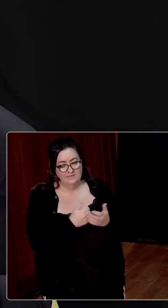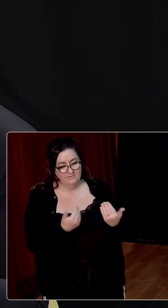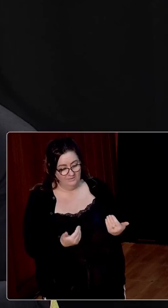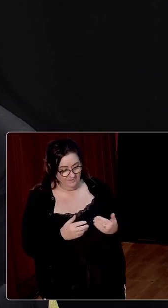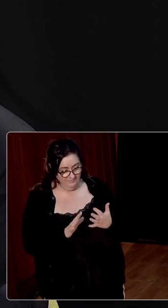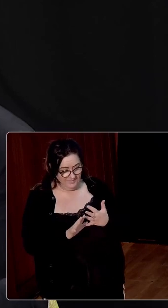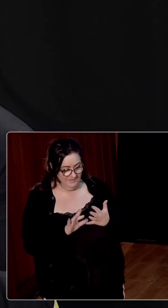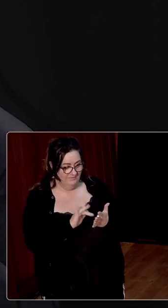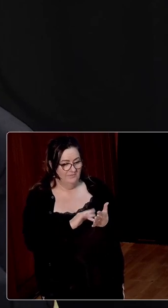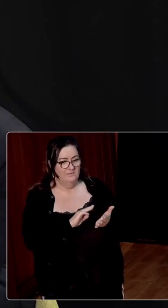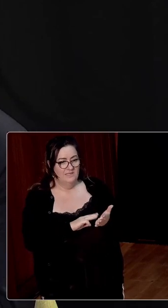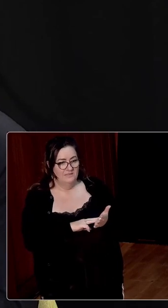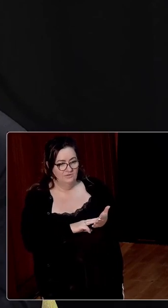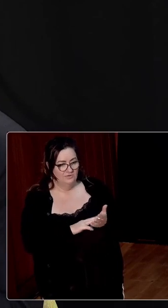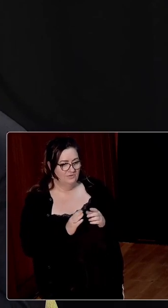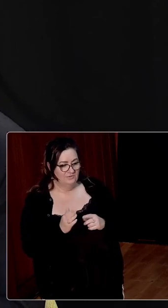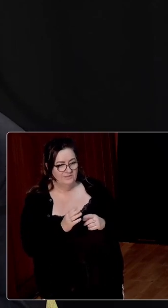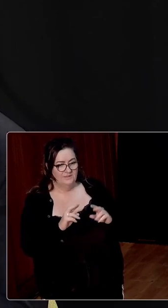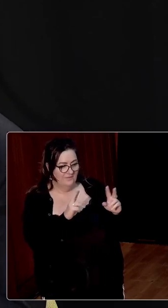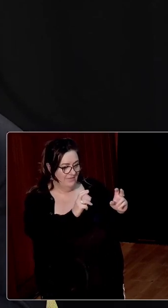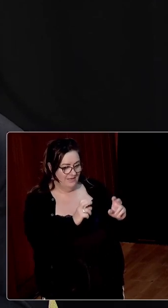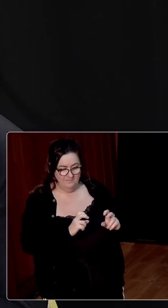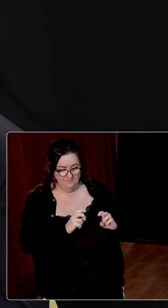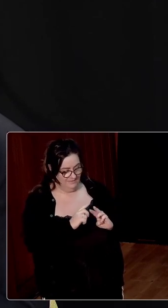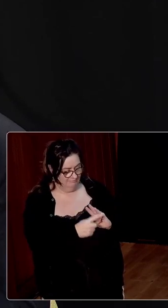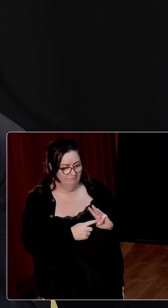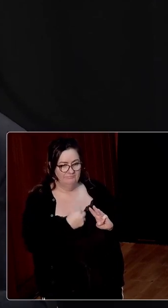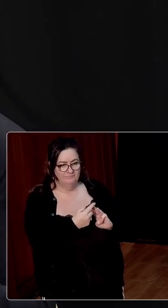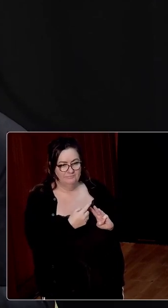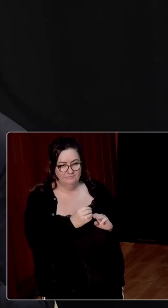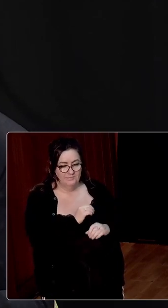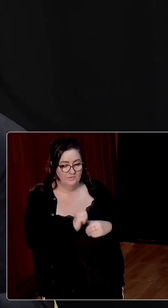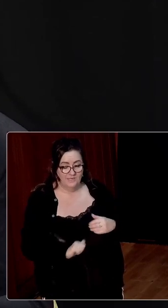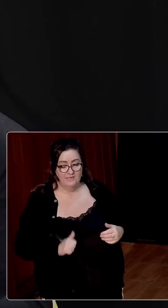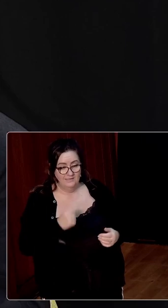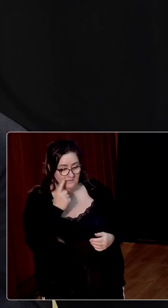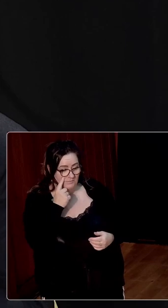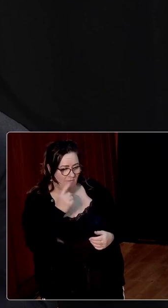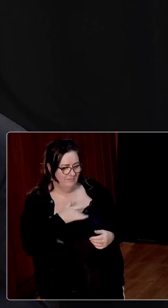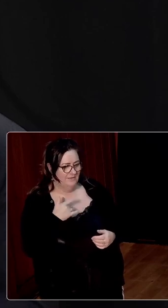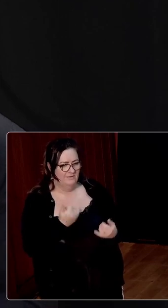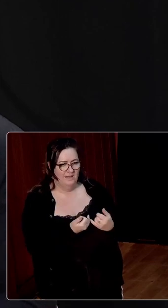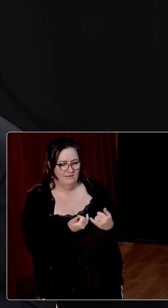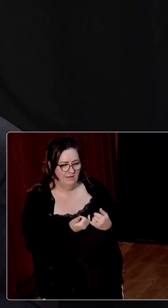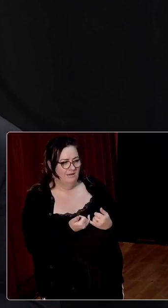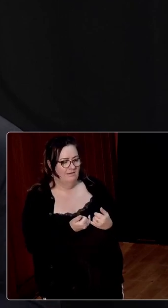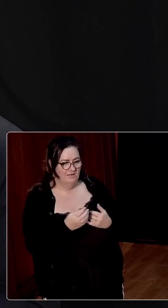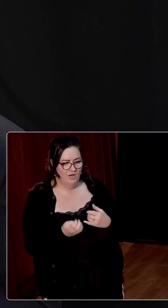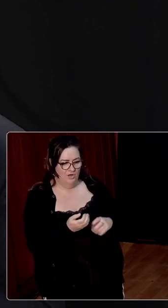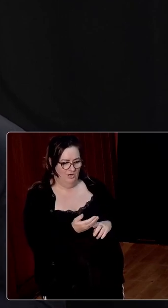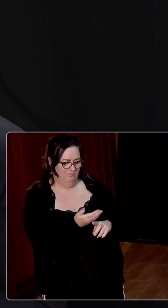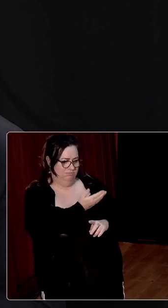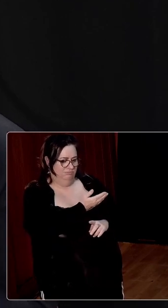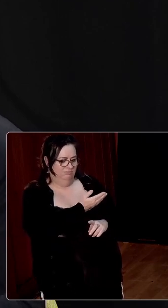trying to do over the next 10 or 15 minutes or so, is just kind of weave in together the themes that have been raised here, I suppose to get a full sense of those very early